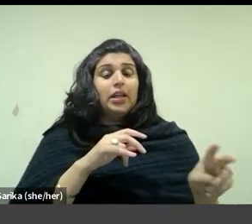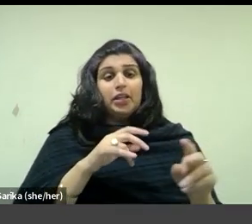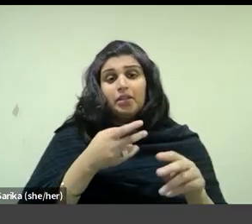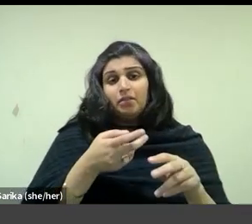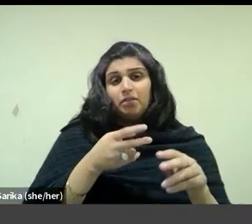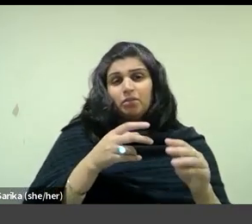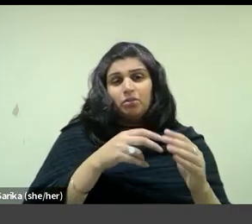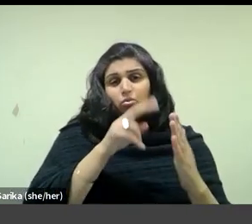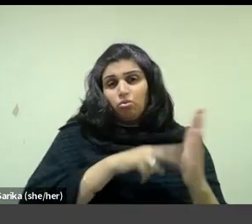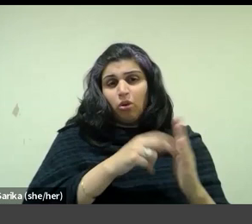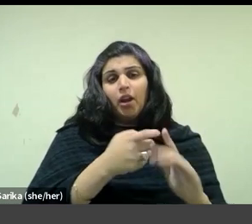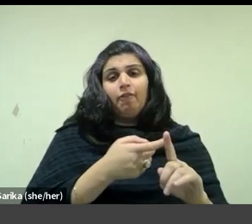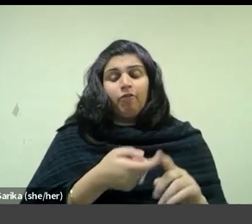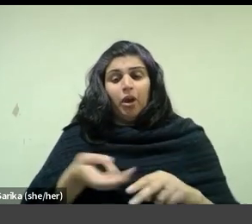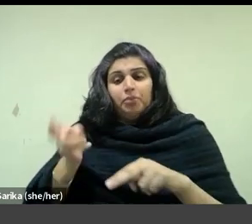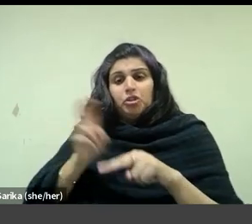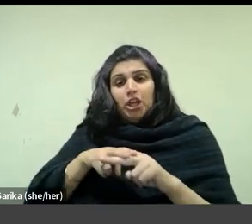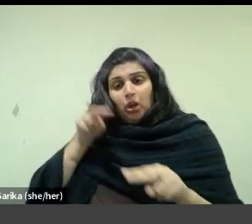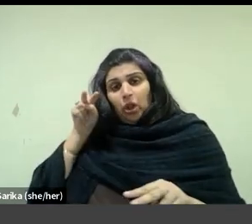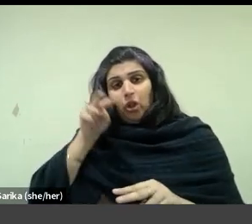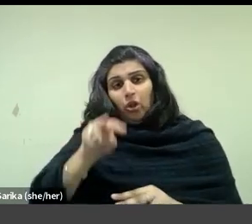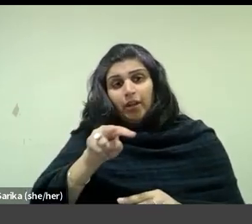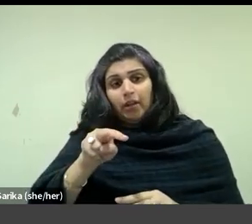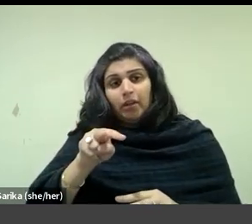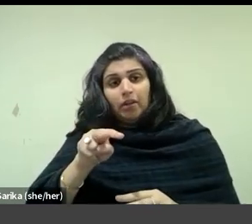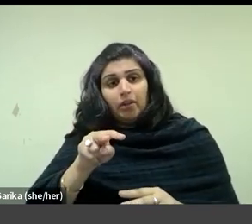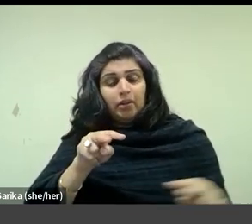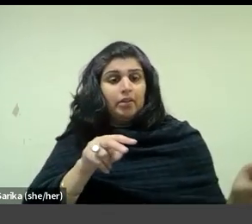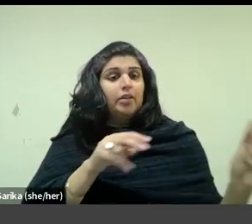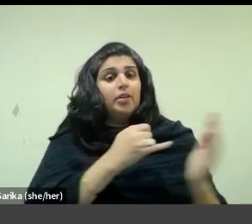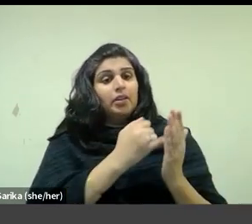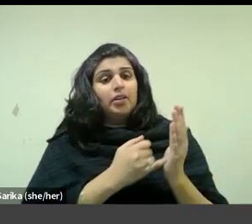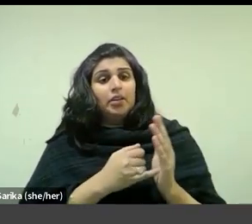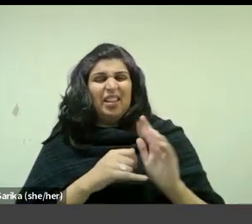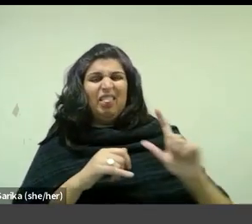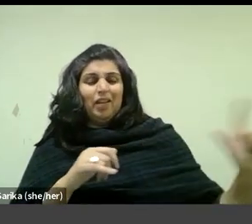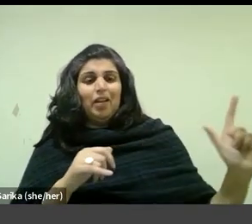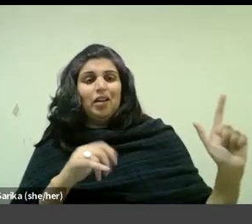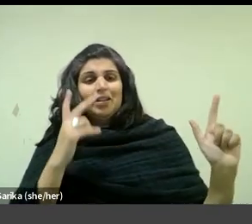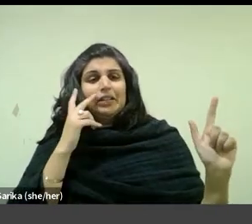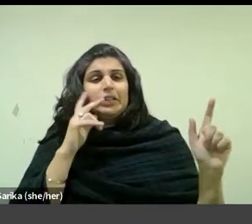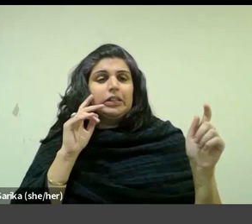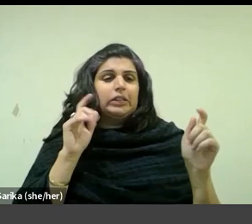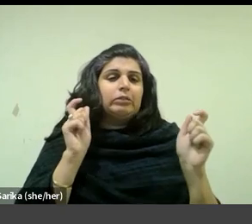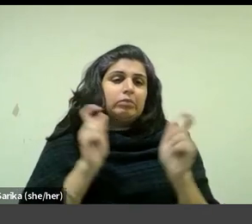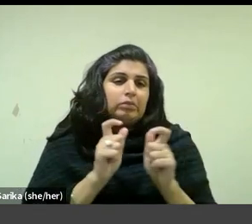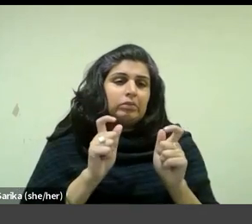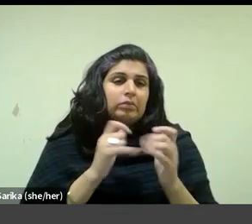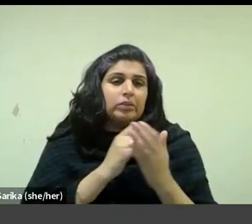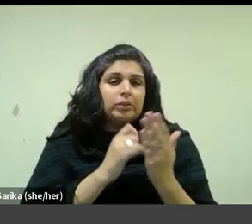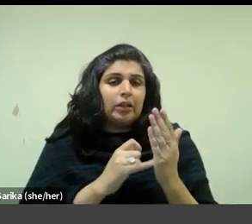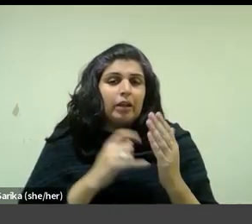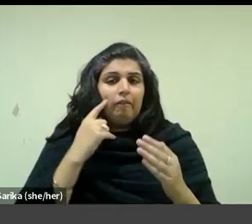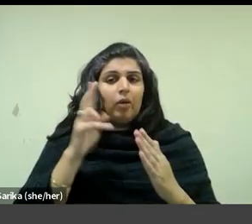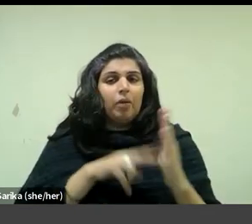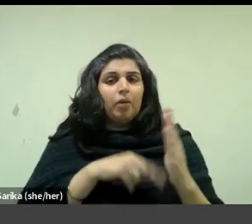and is located on the sketchbook page above a typically diminutive compositional design for a painting